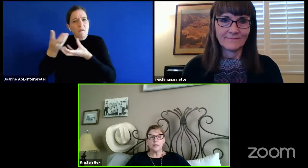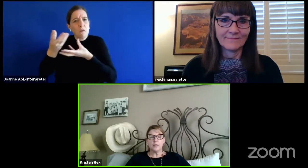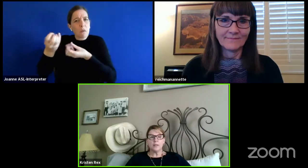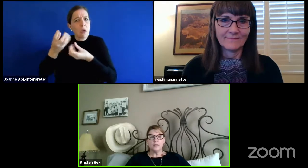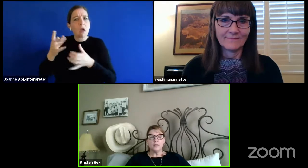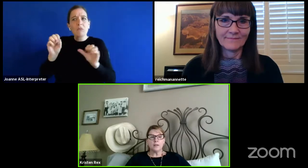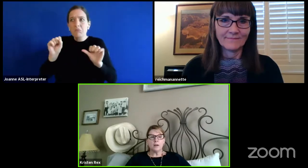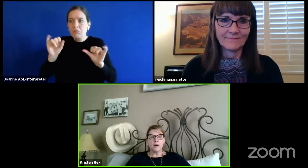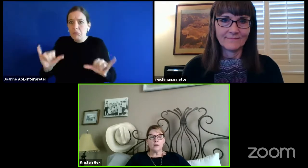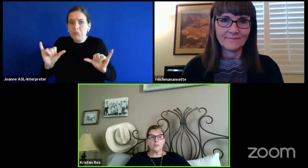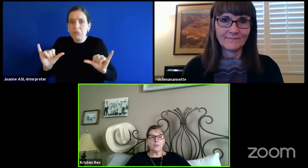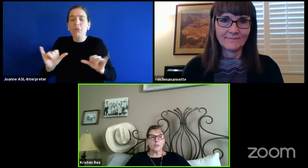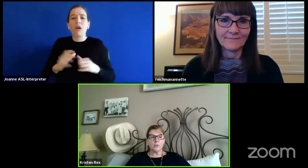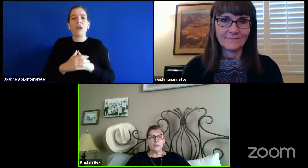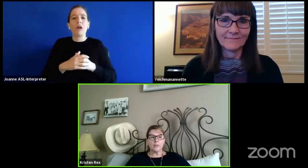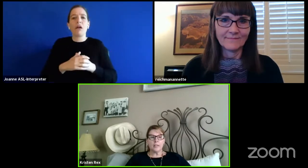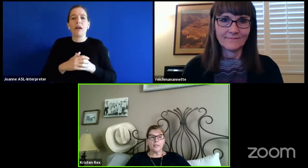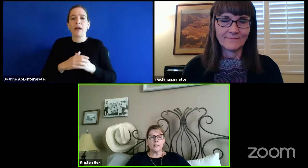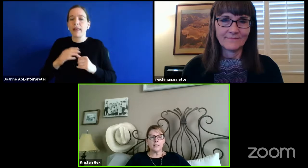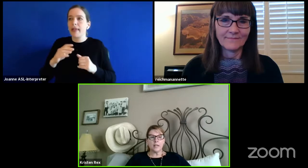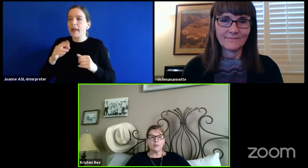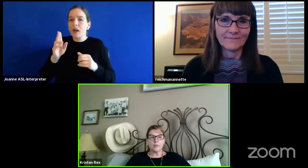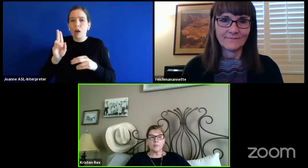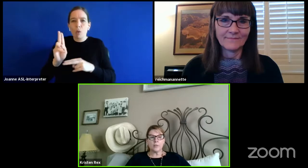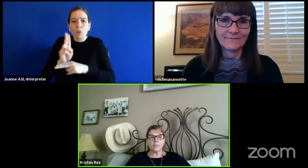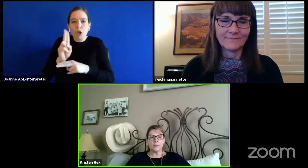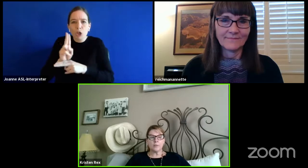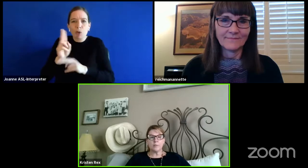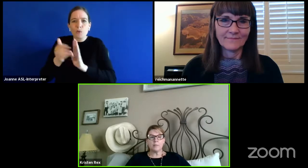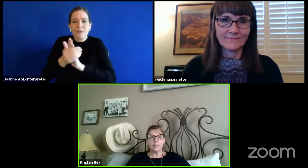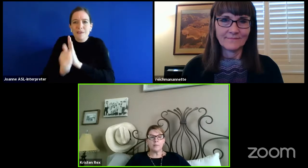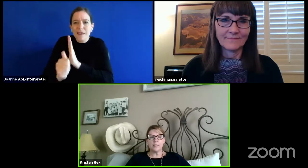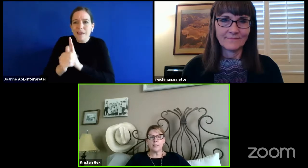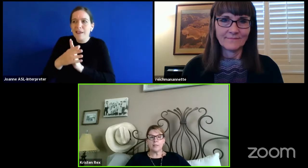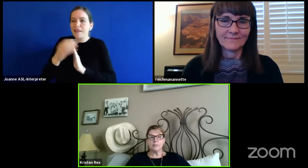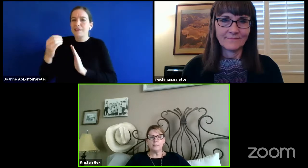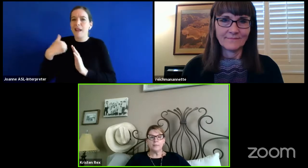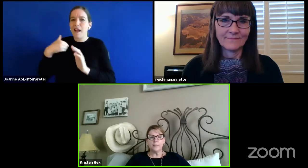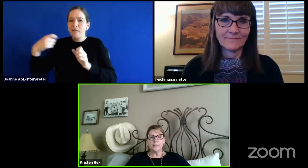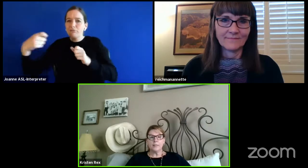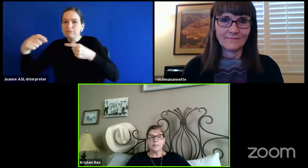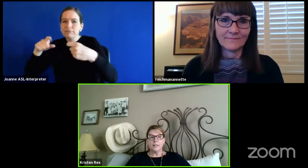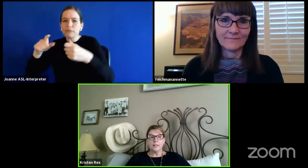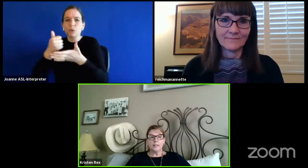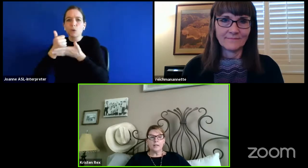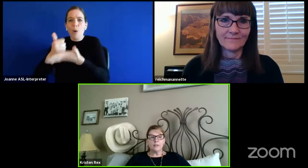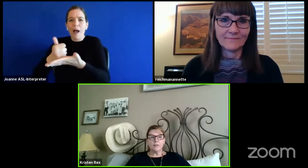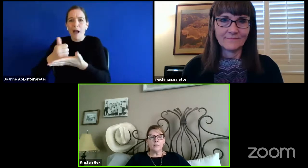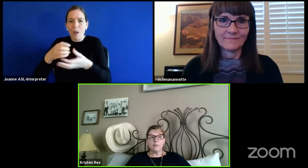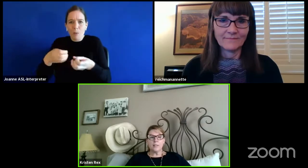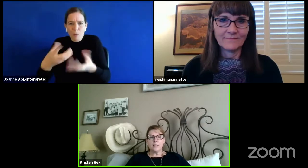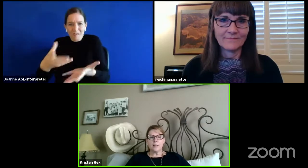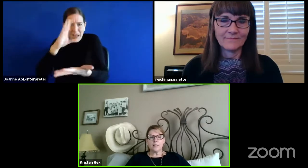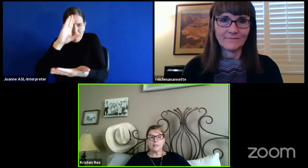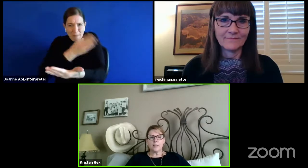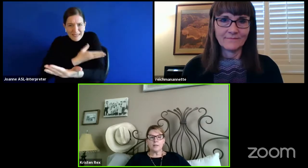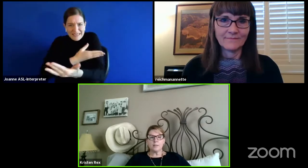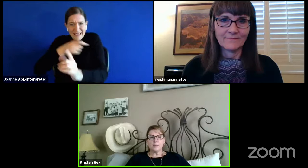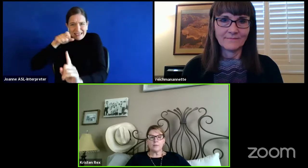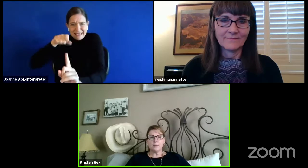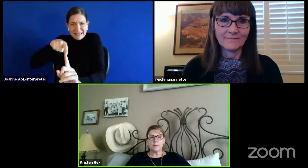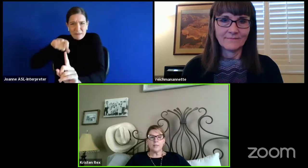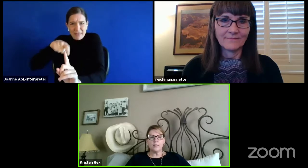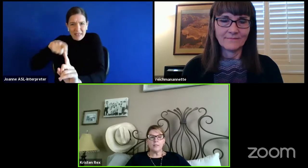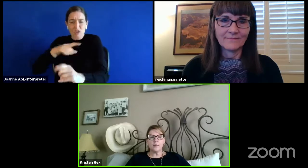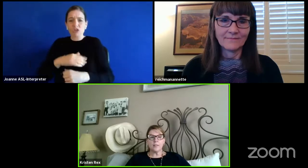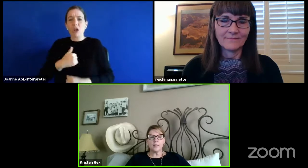our skills we're learning and a sounding board to help stimulate my son. I knew the basic concepts,